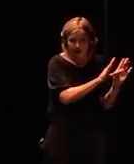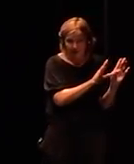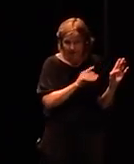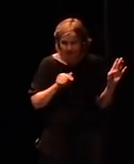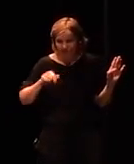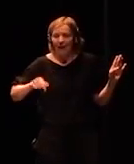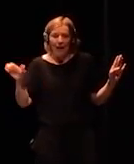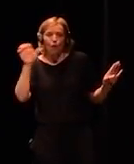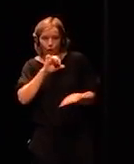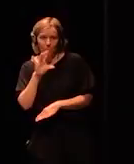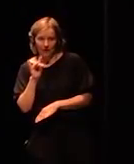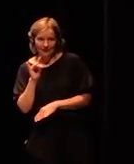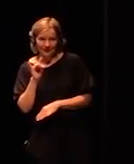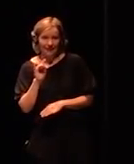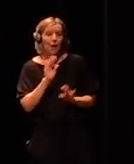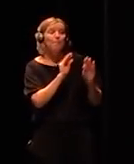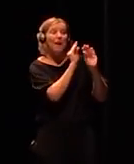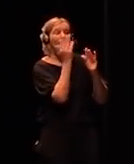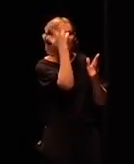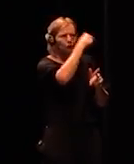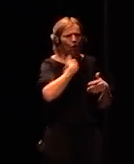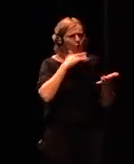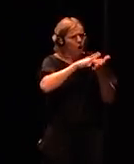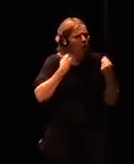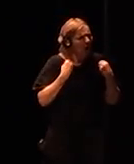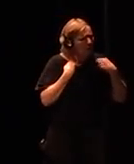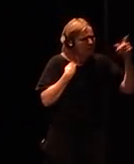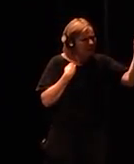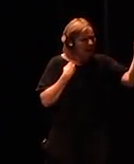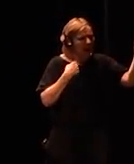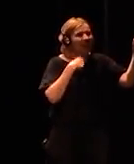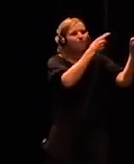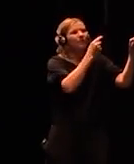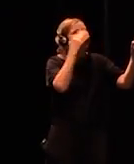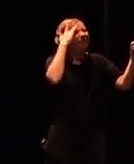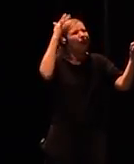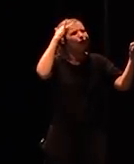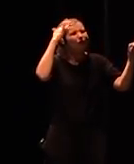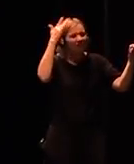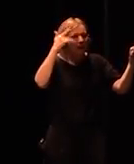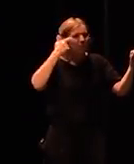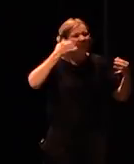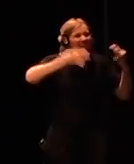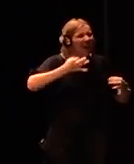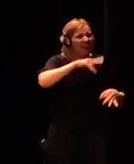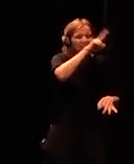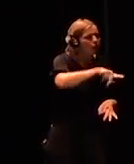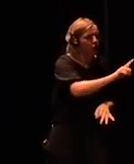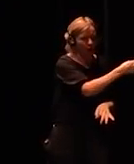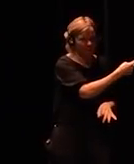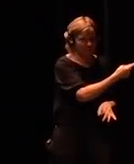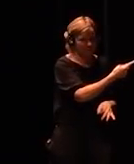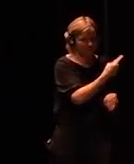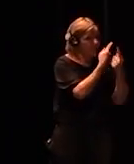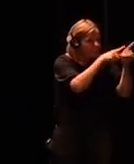not humanistic. I mean, think about the difference for a second. In Europe, we are humanists. I think